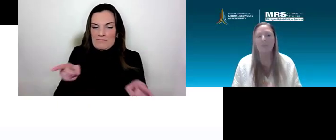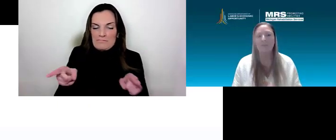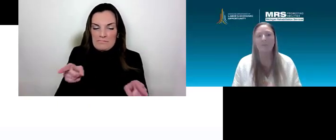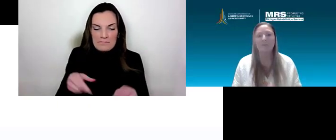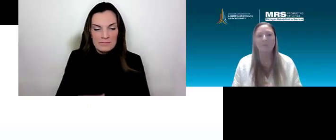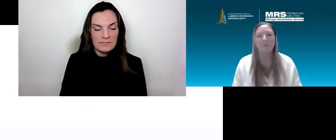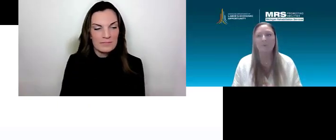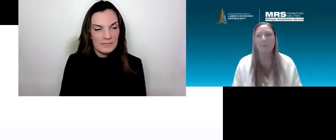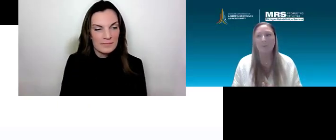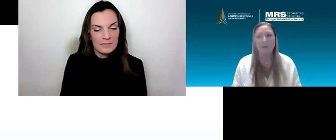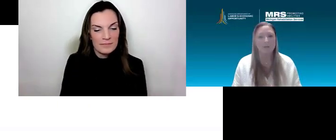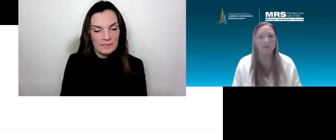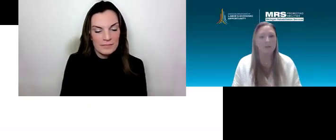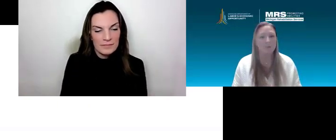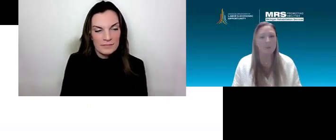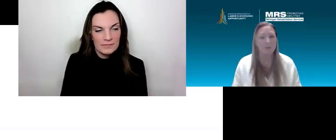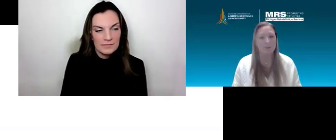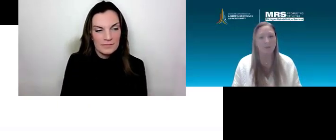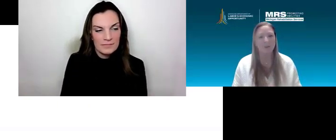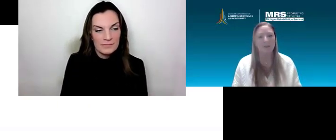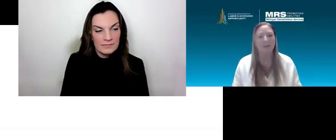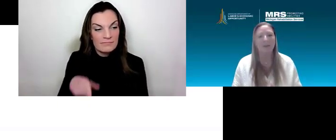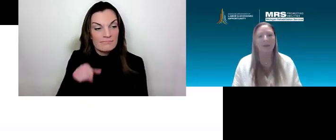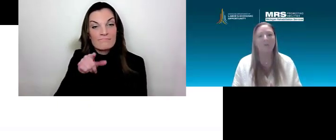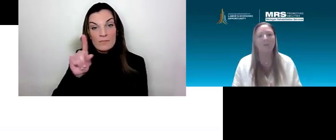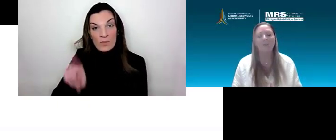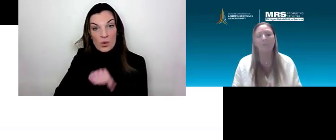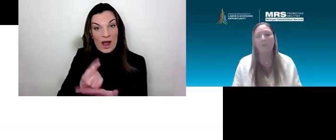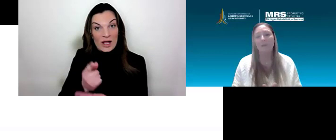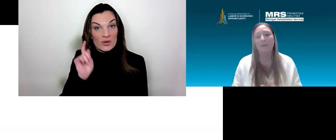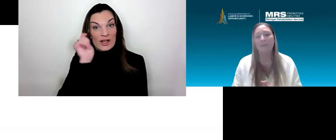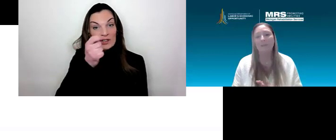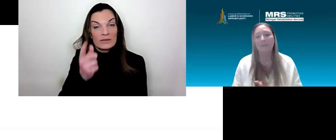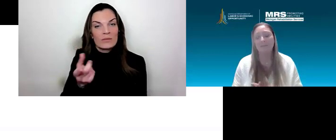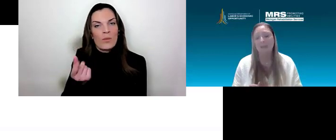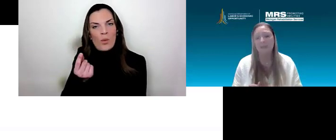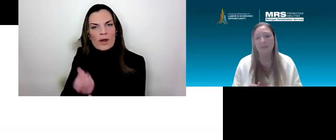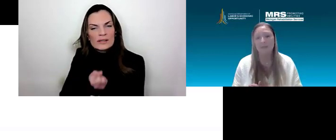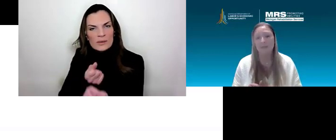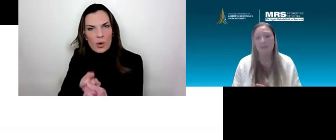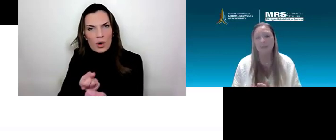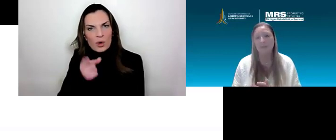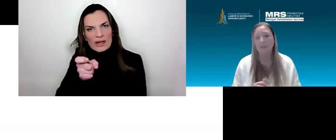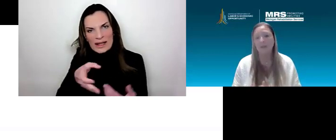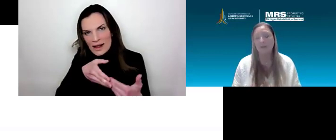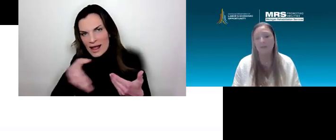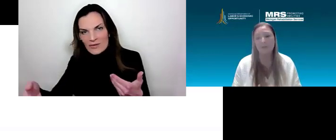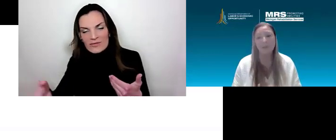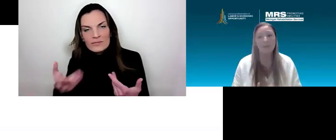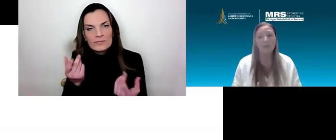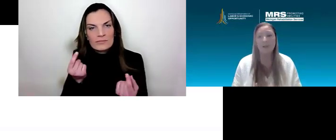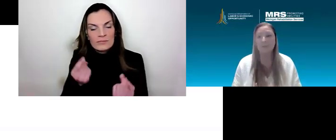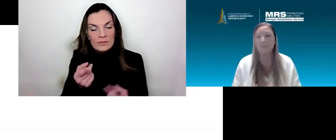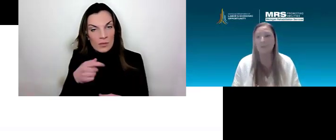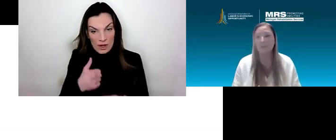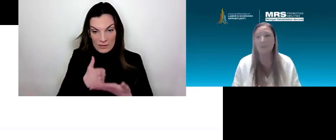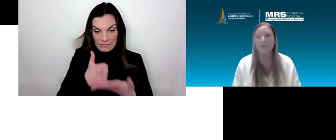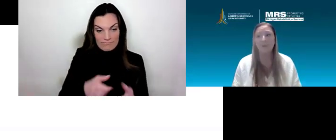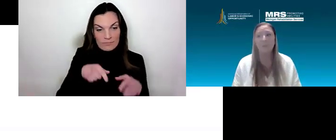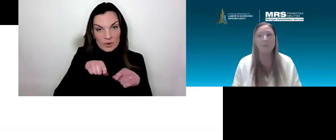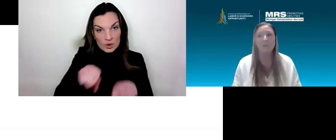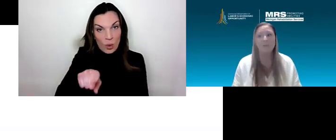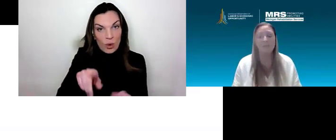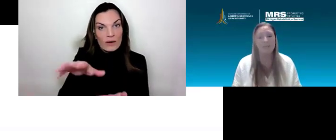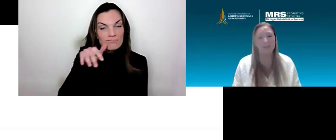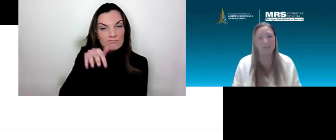be looking at those supports upon graduation. How can we assist that individual in college job training?